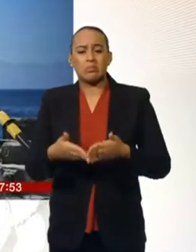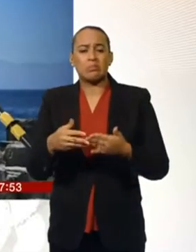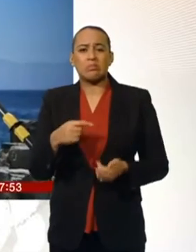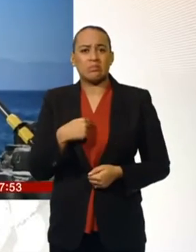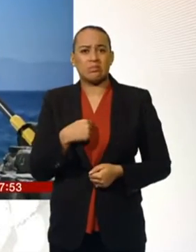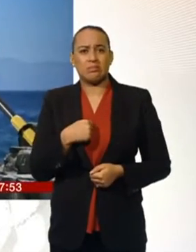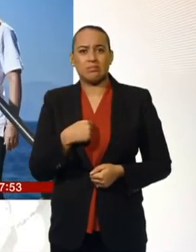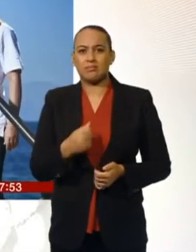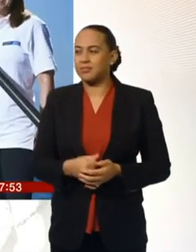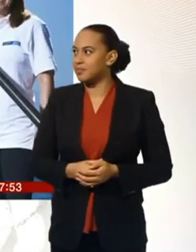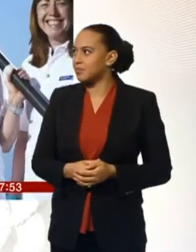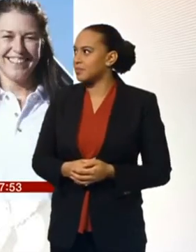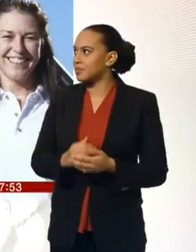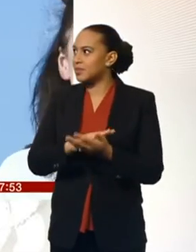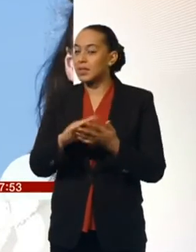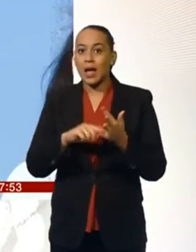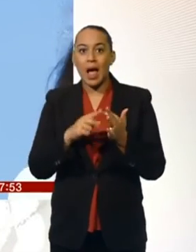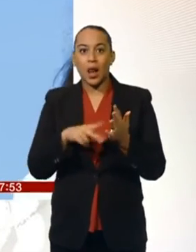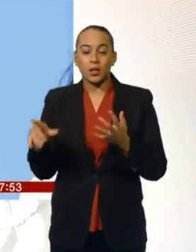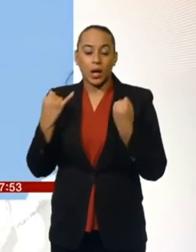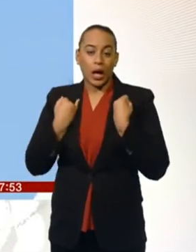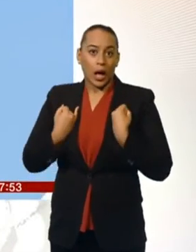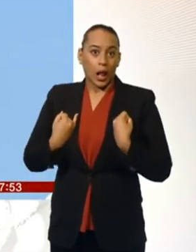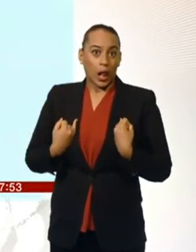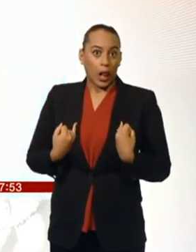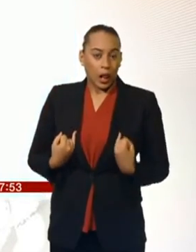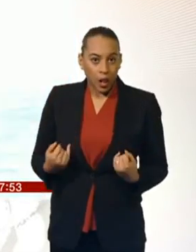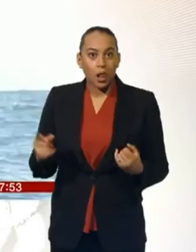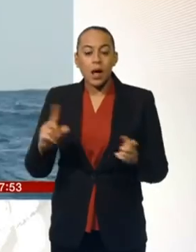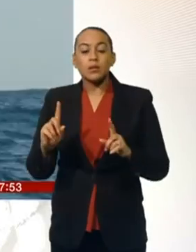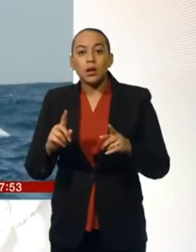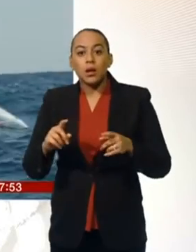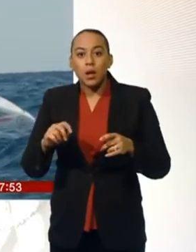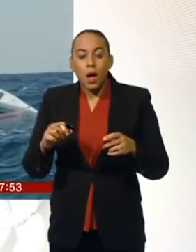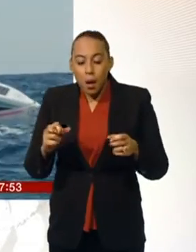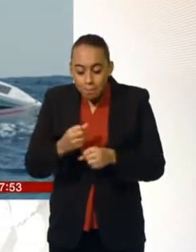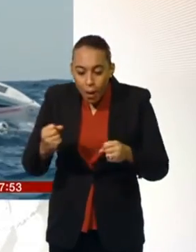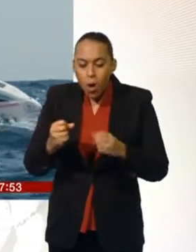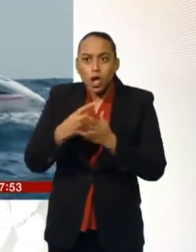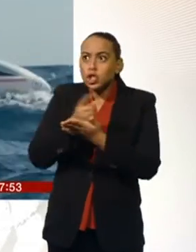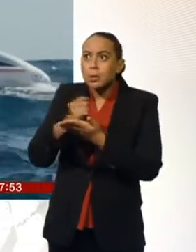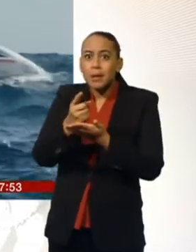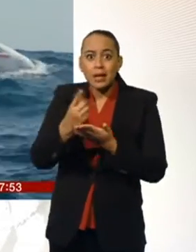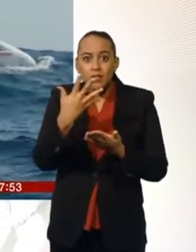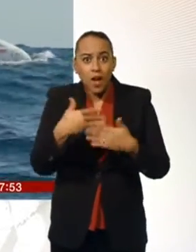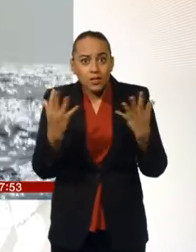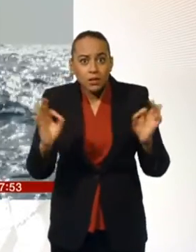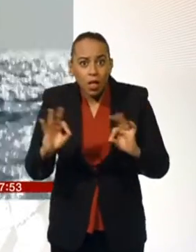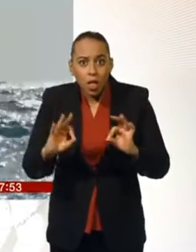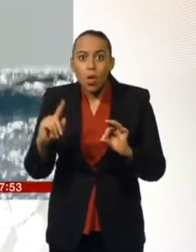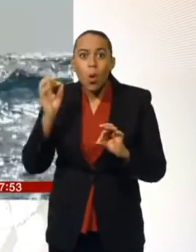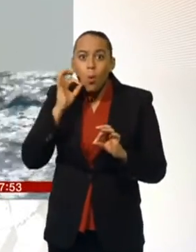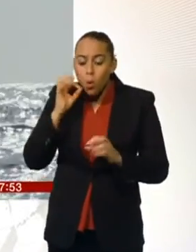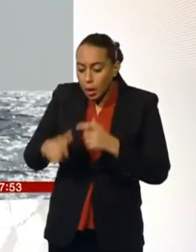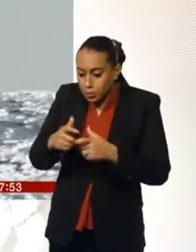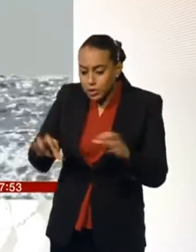Helen has been very, very ill. They lost power for five days. No GPS, no water machine, no